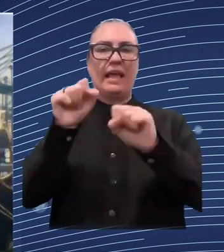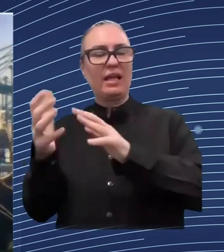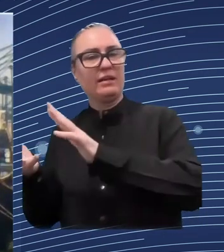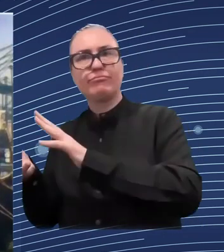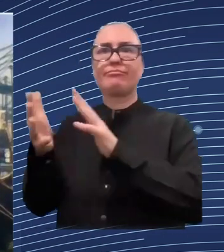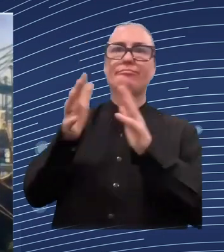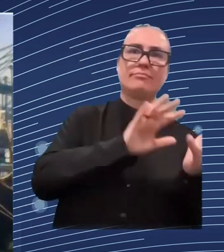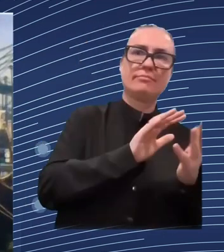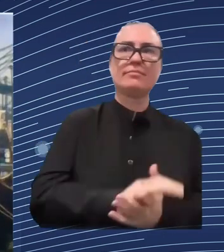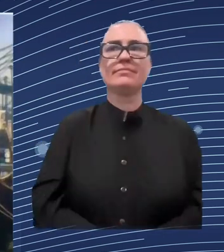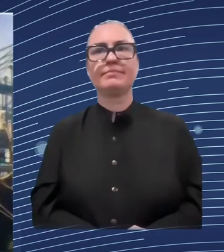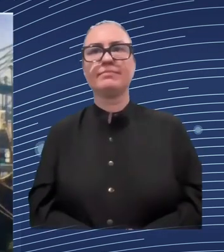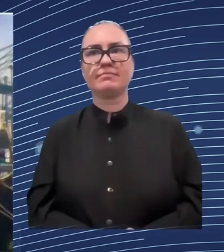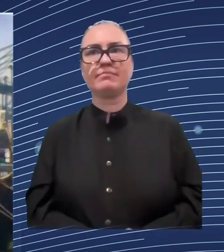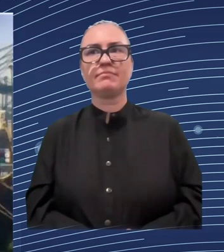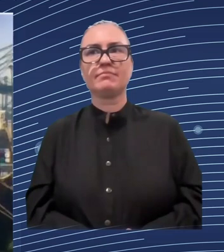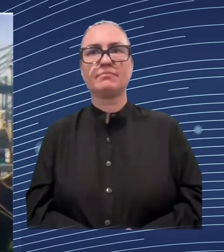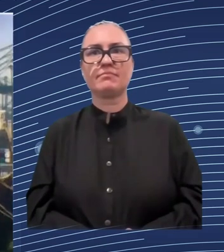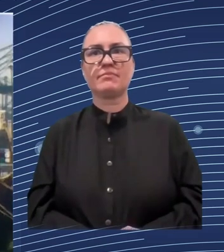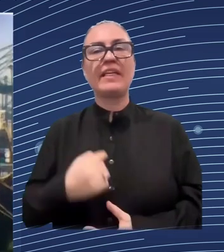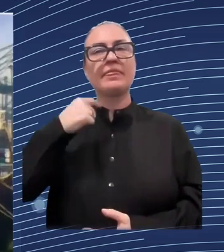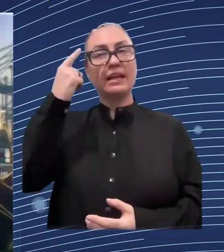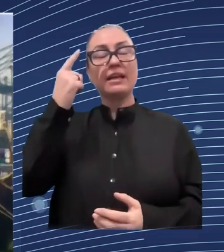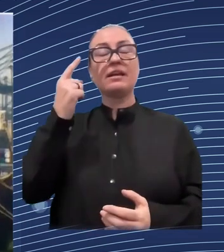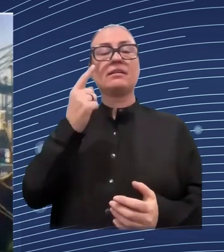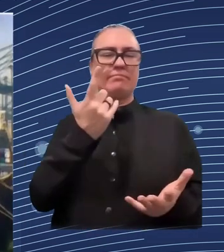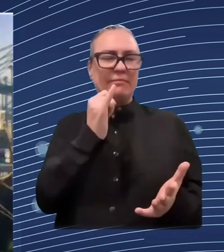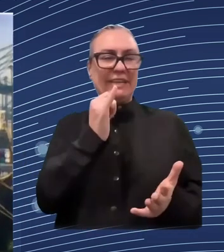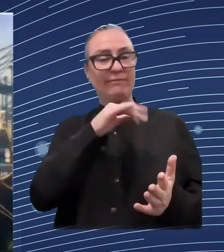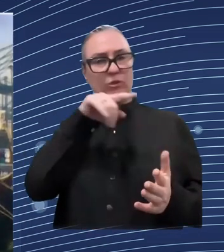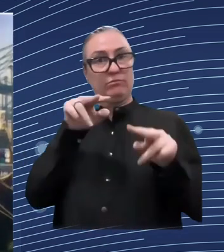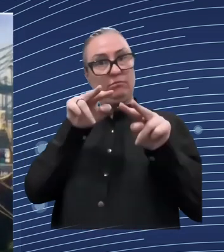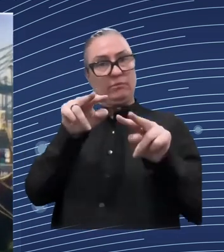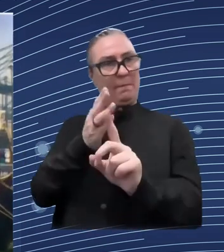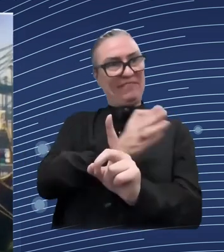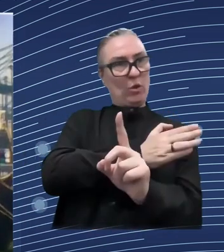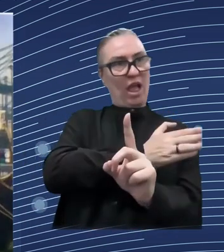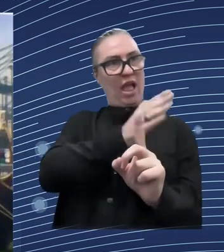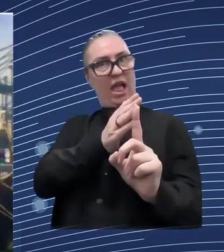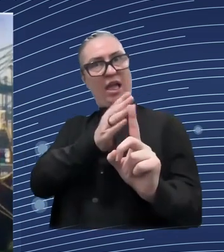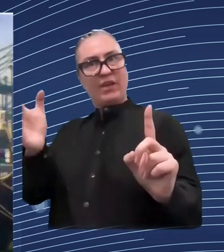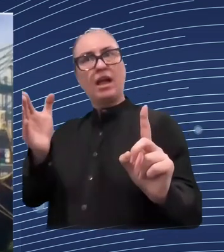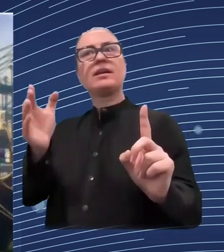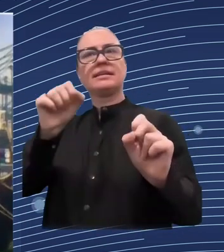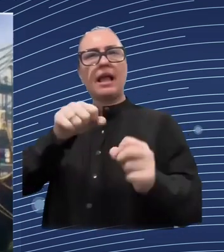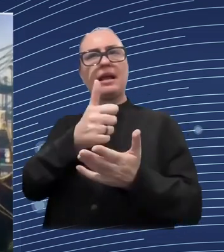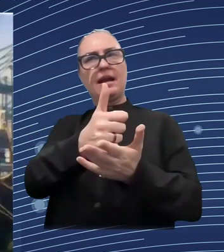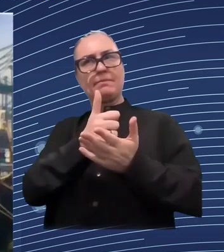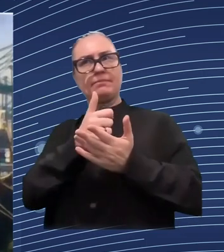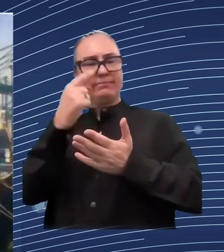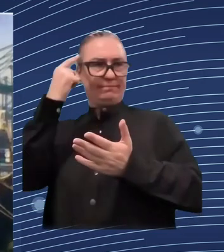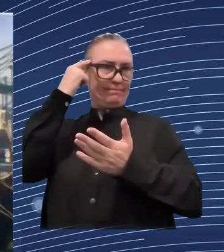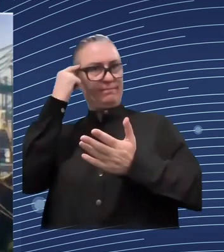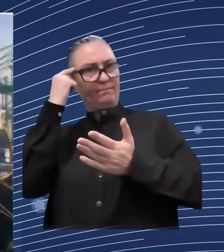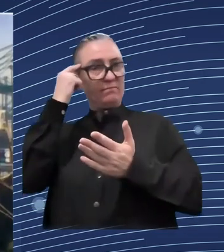need at least some level of quite advanced skills uh so it means the skills gap is there but on the other hand it means that the